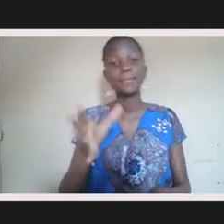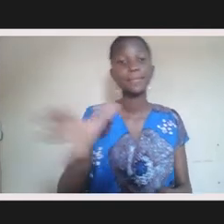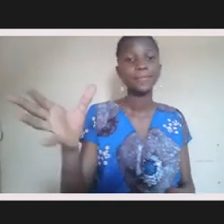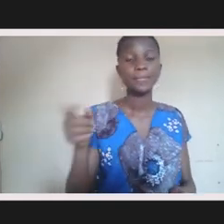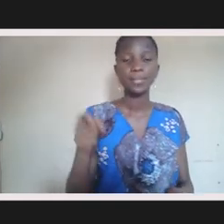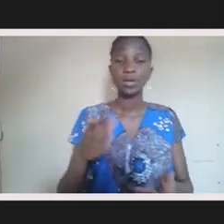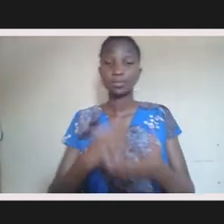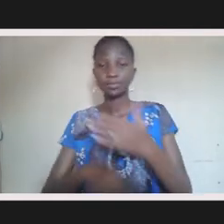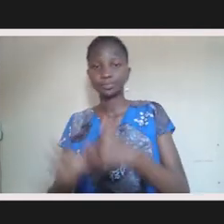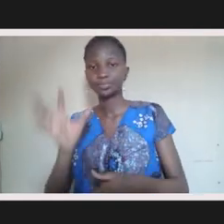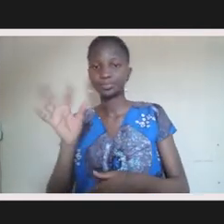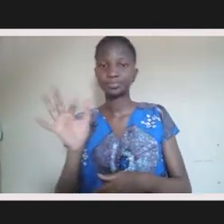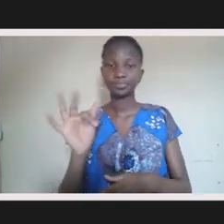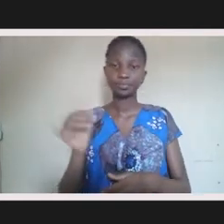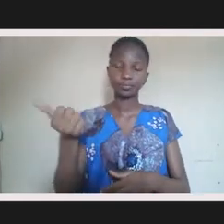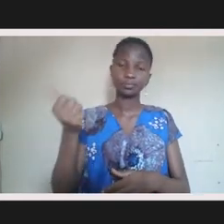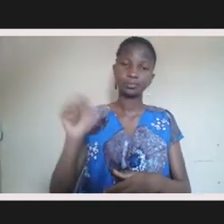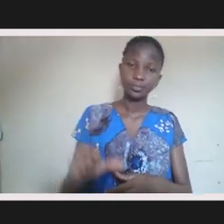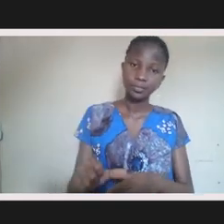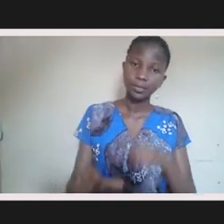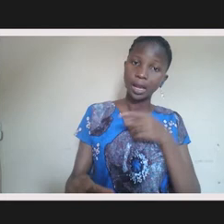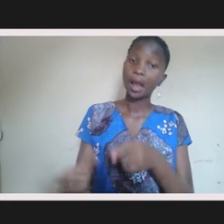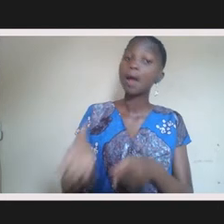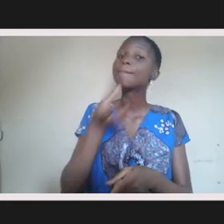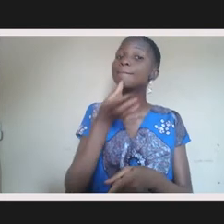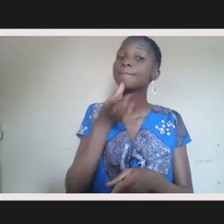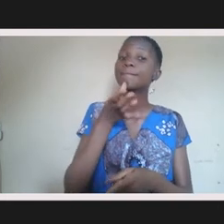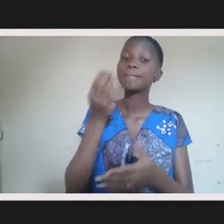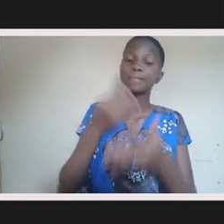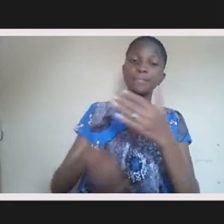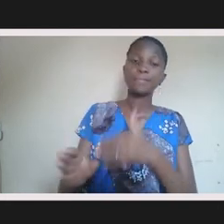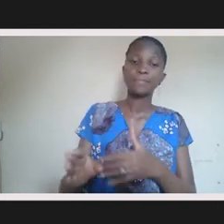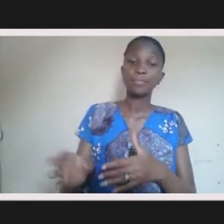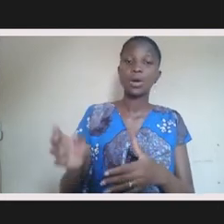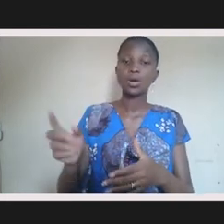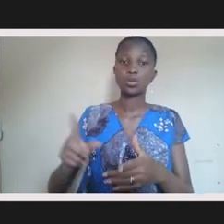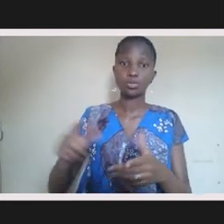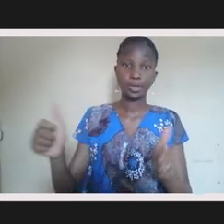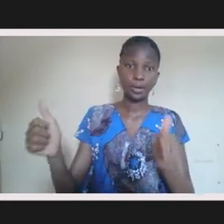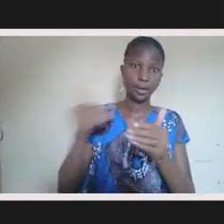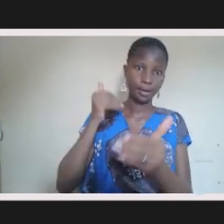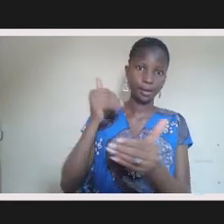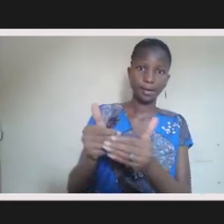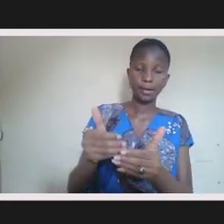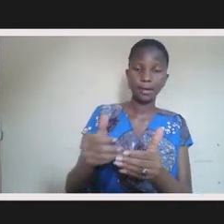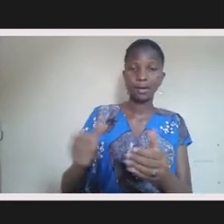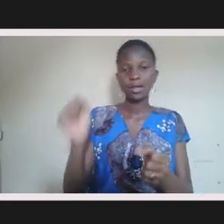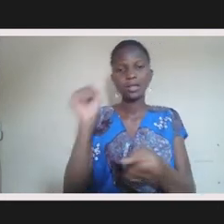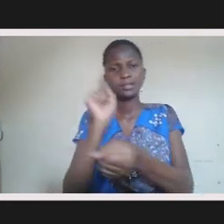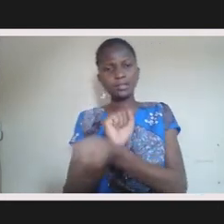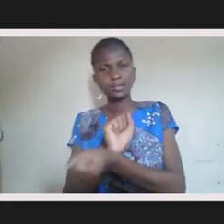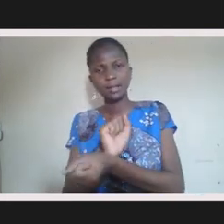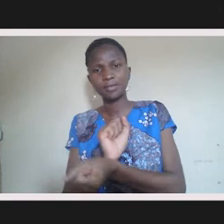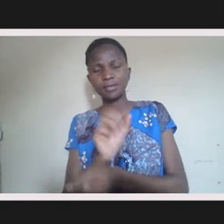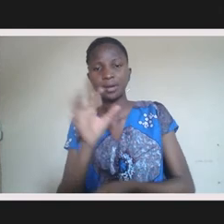memories of her, she was born in 1910. And then, obviously, her mother had to be born towards the end of